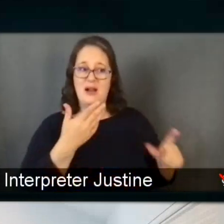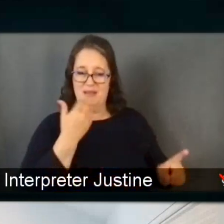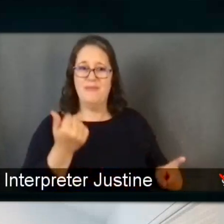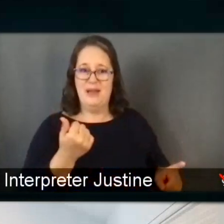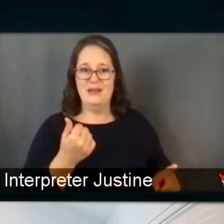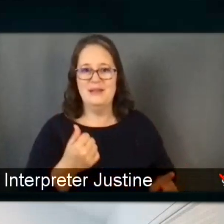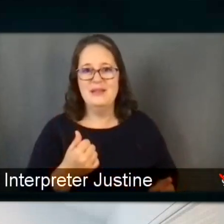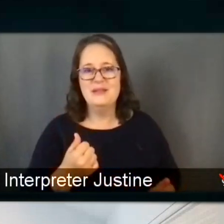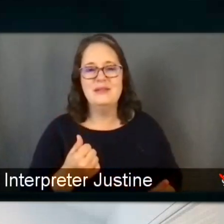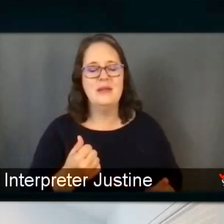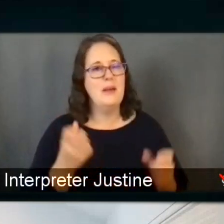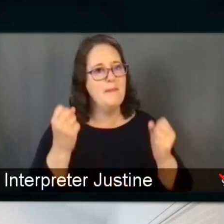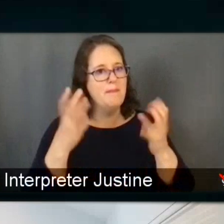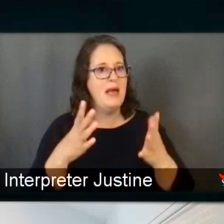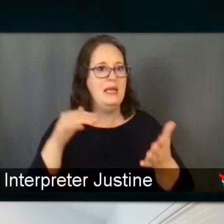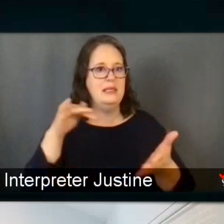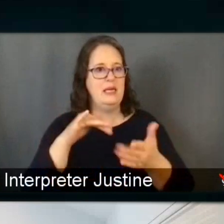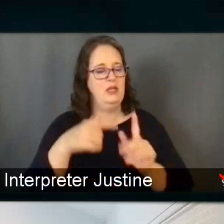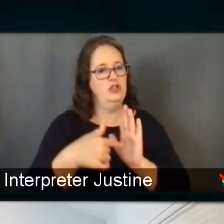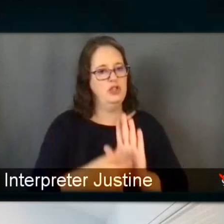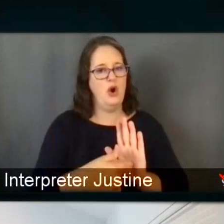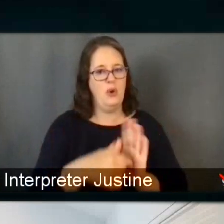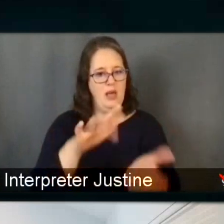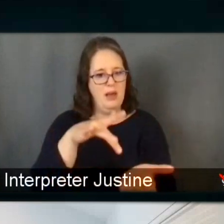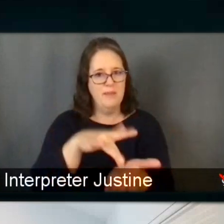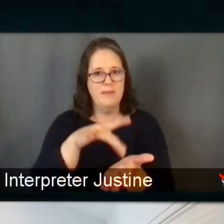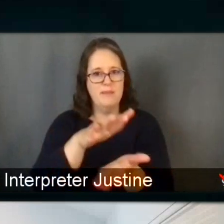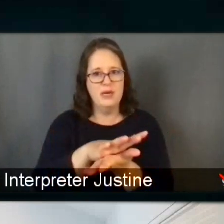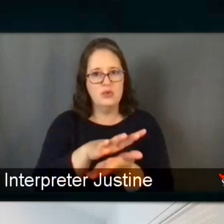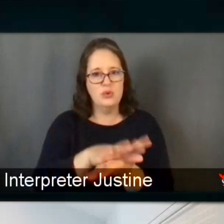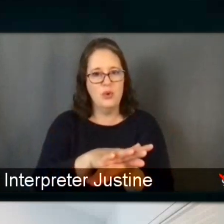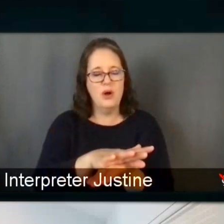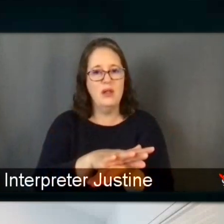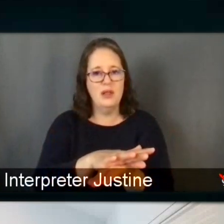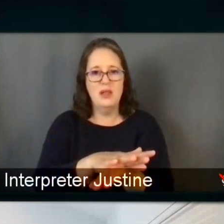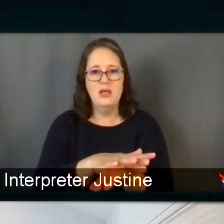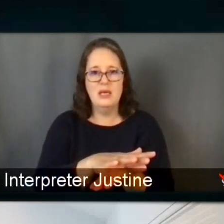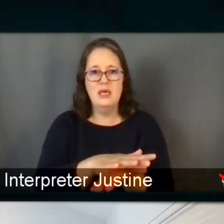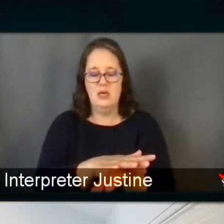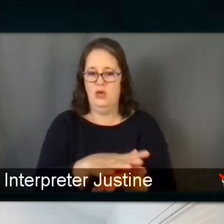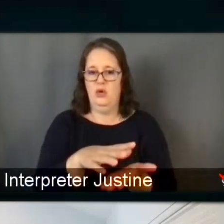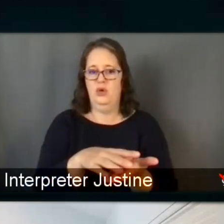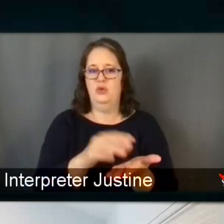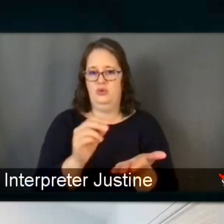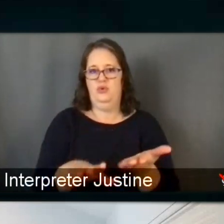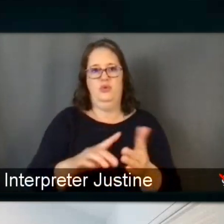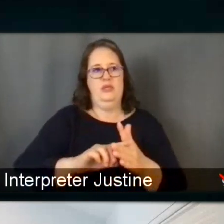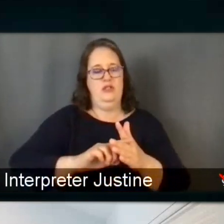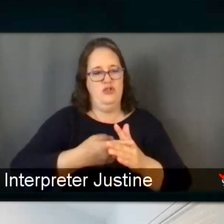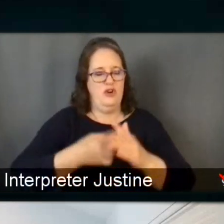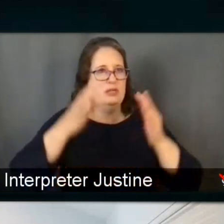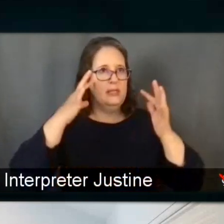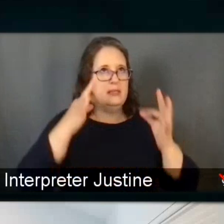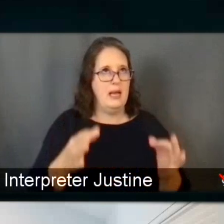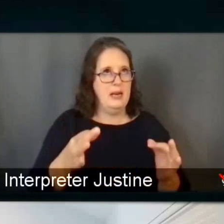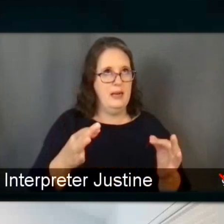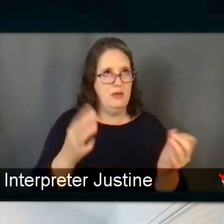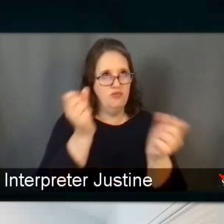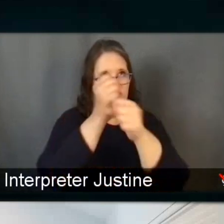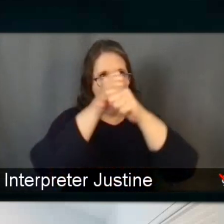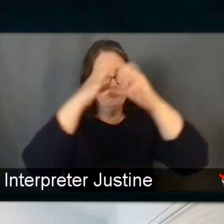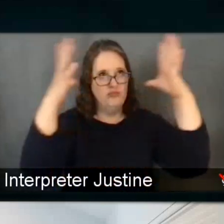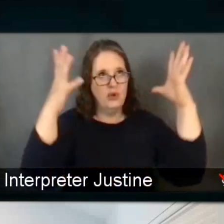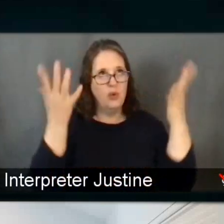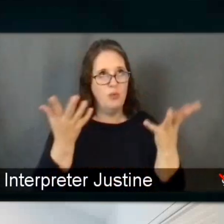studies that show that middle school is an age where students do make some decisions about how they imagine themselves for their